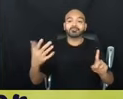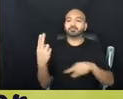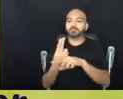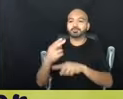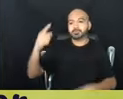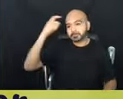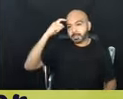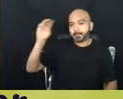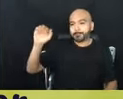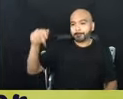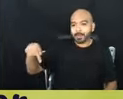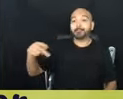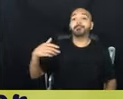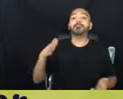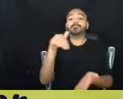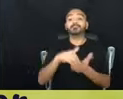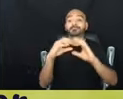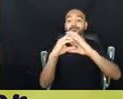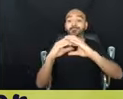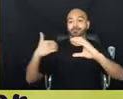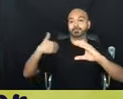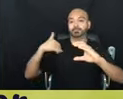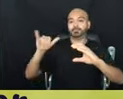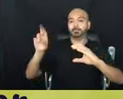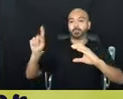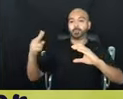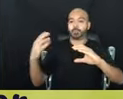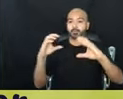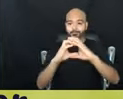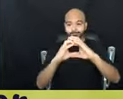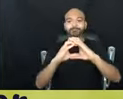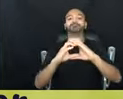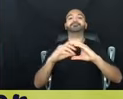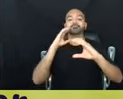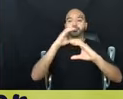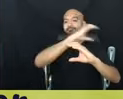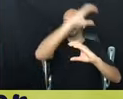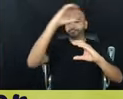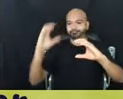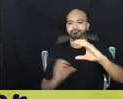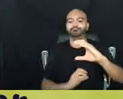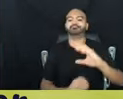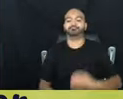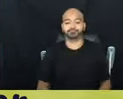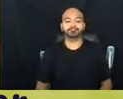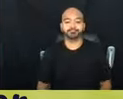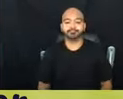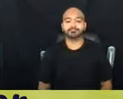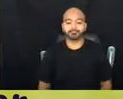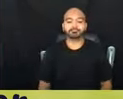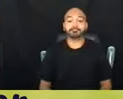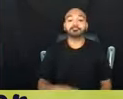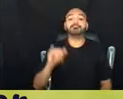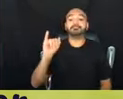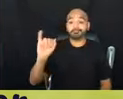we've put youth at the center of, um, this particular, um, slide. And if you were doing